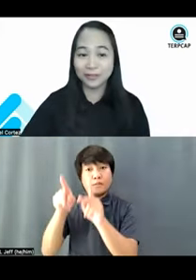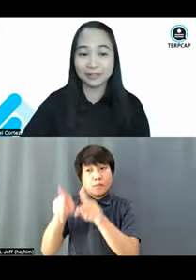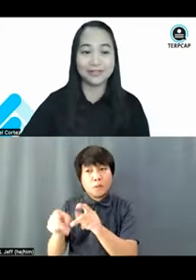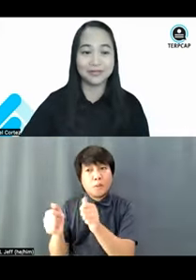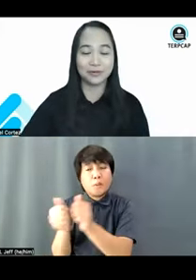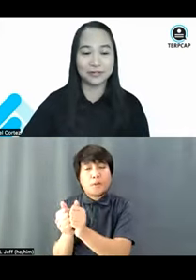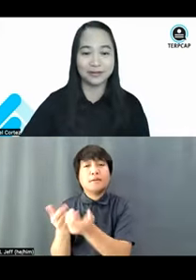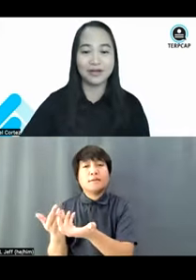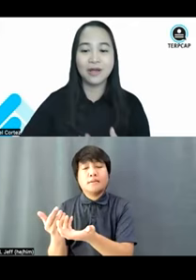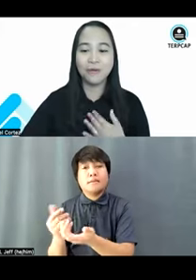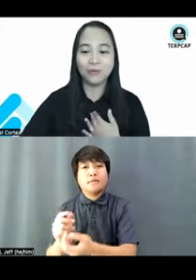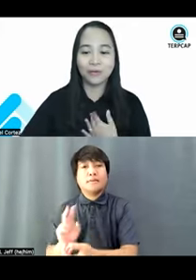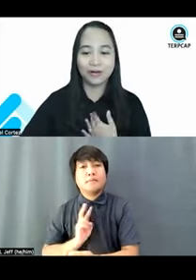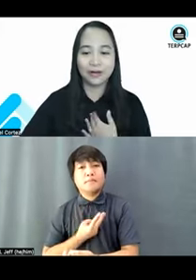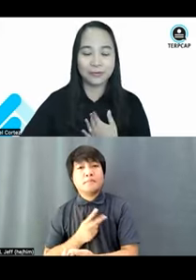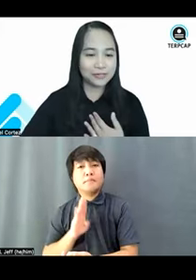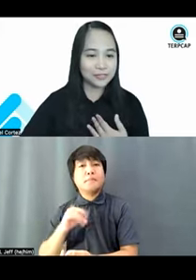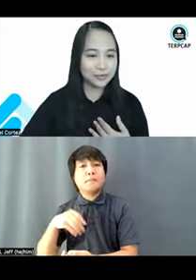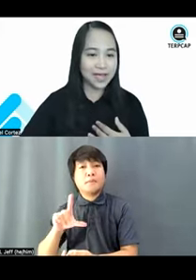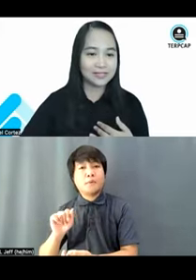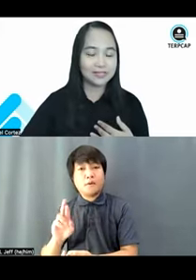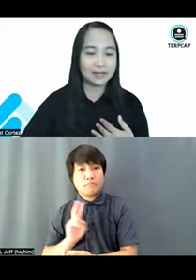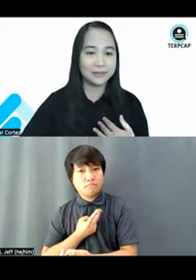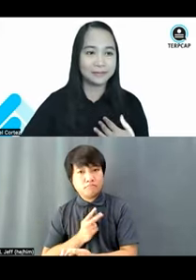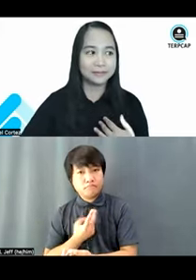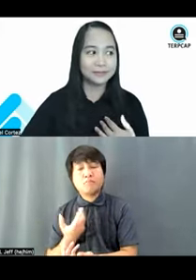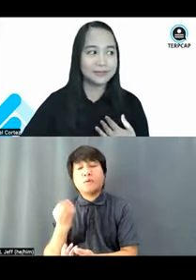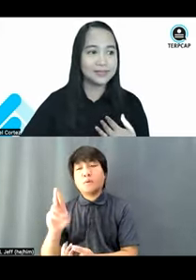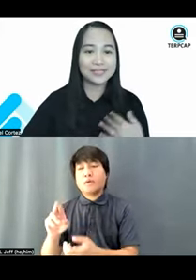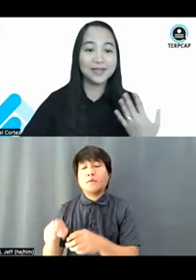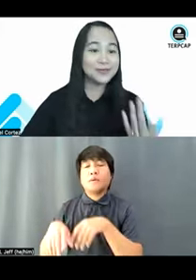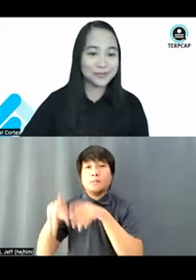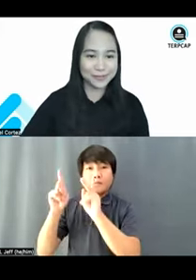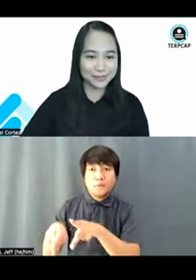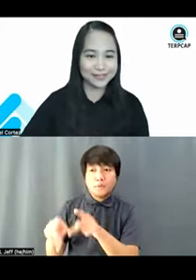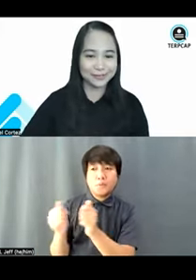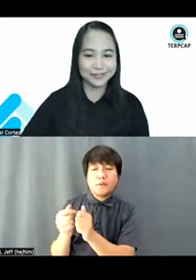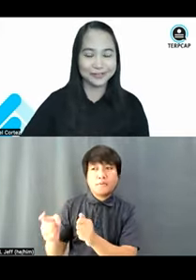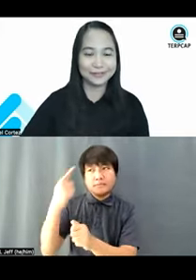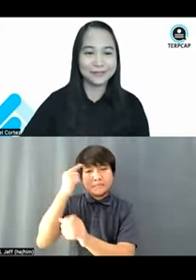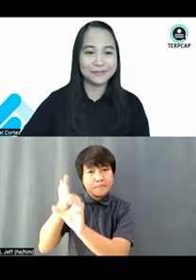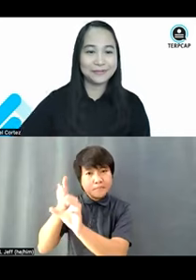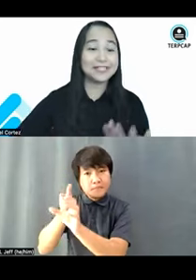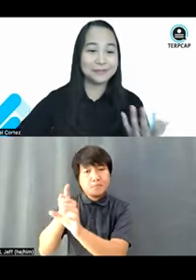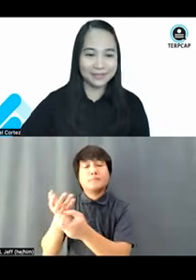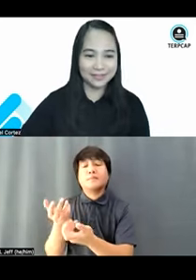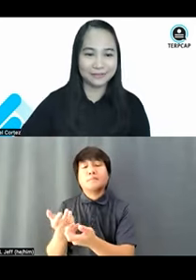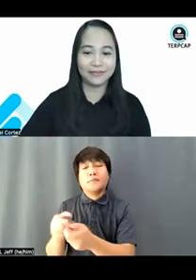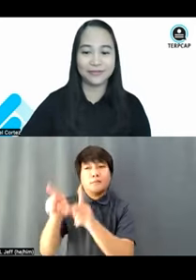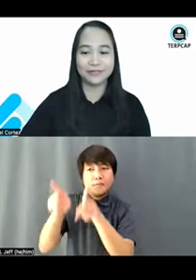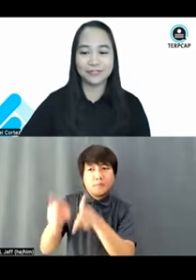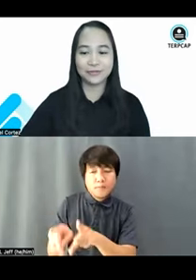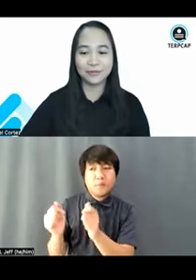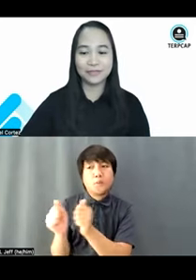bipolar disorder or a person who has psychosocial disorder or disability,